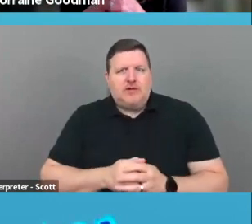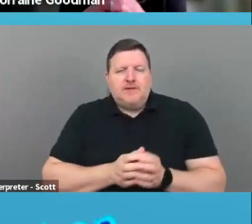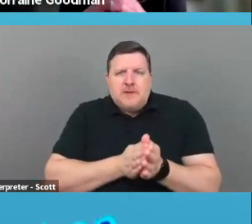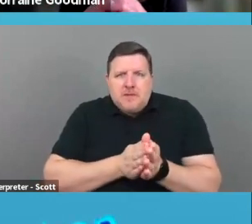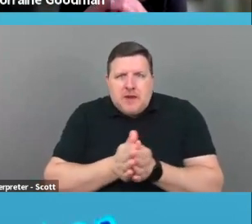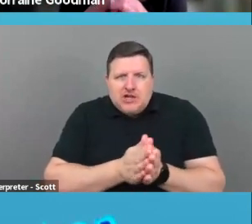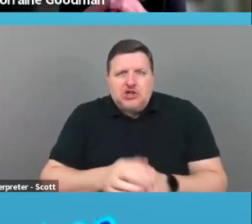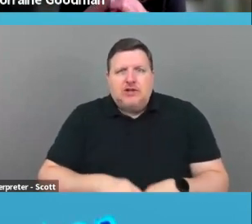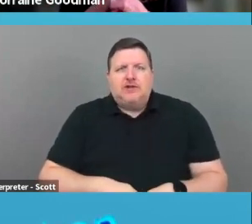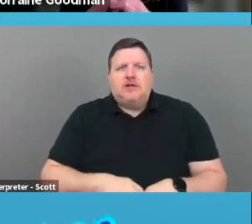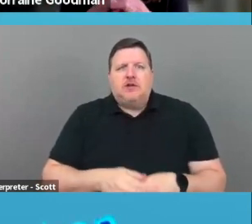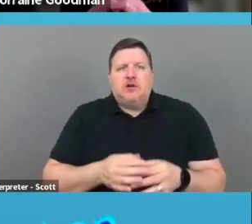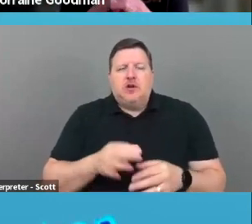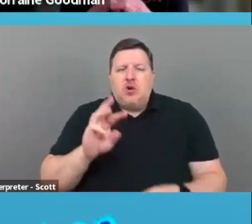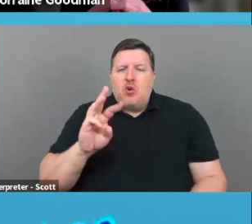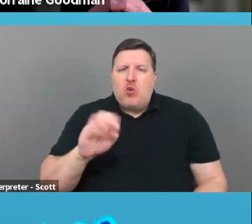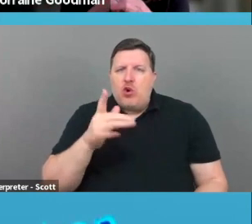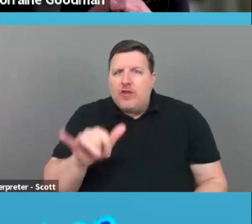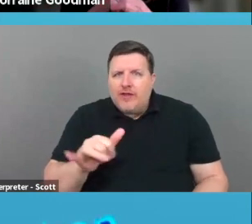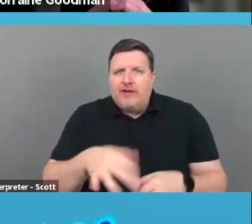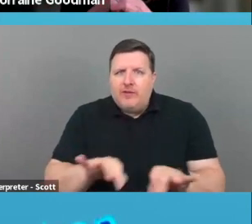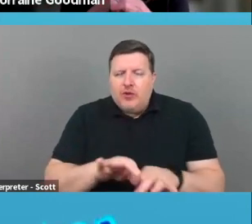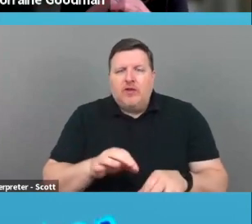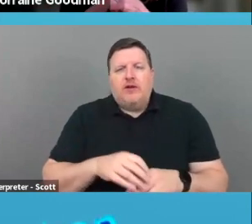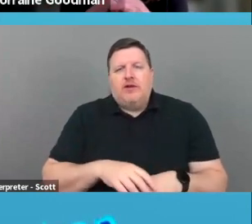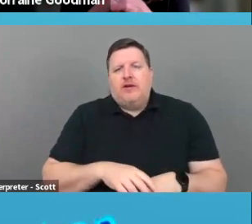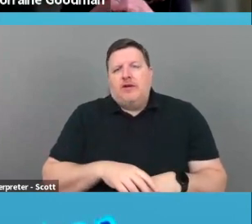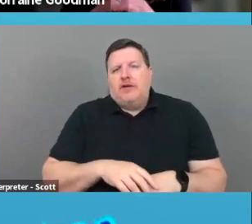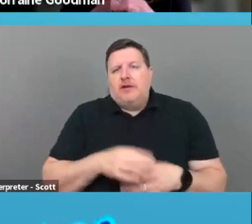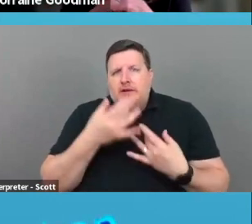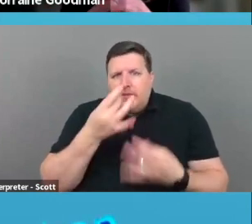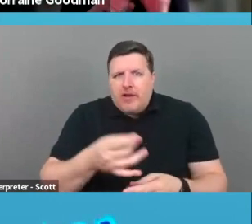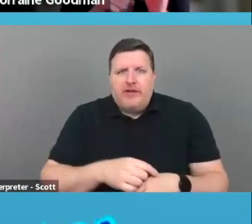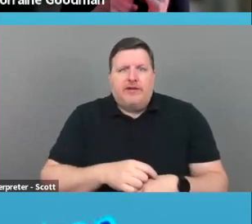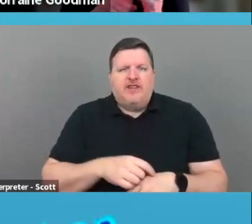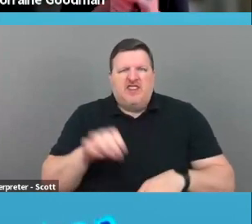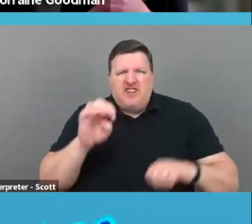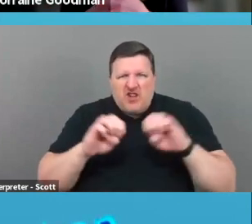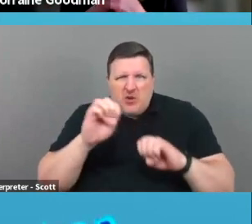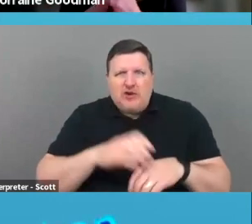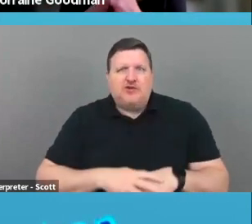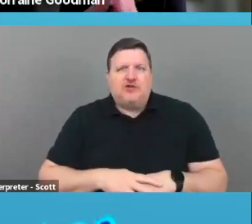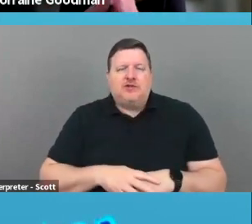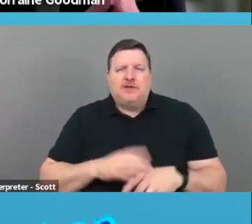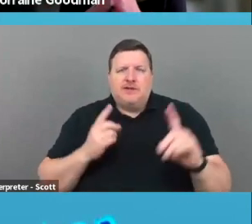worthy, compelling, um, evaluations, mission,